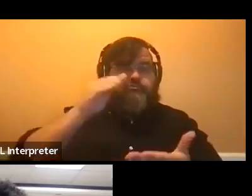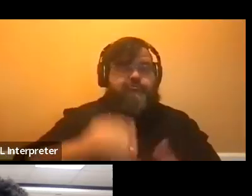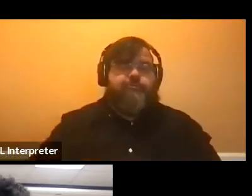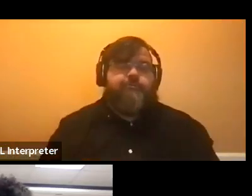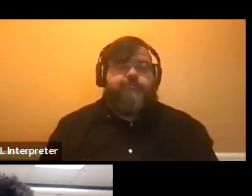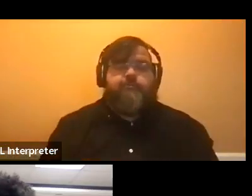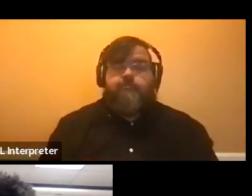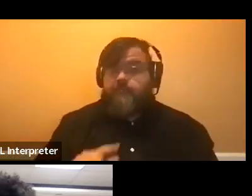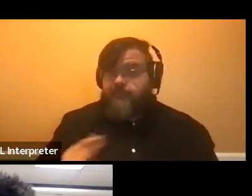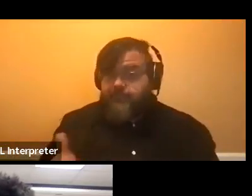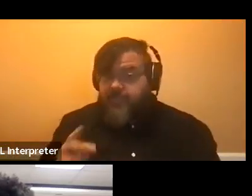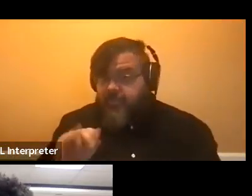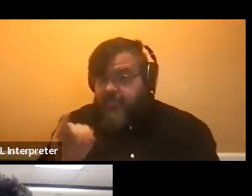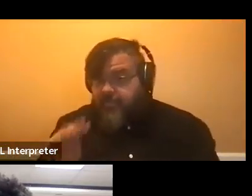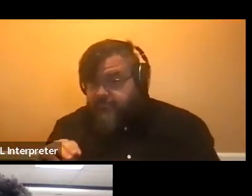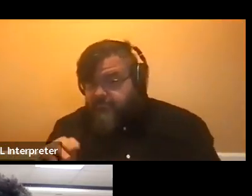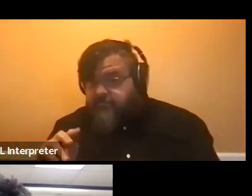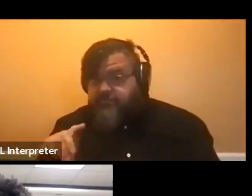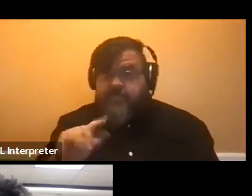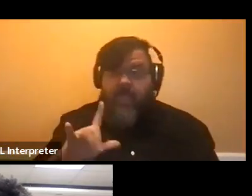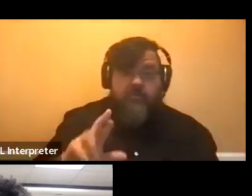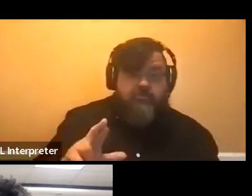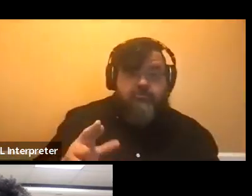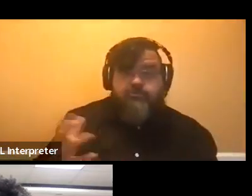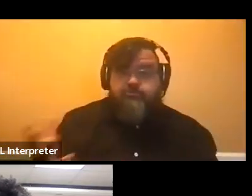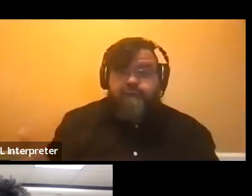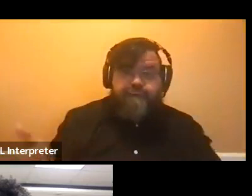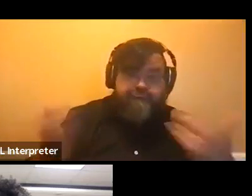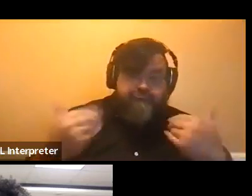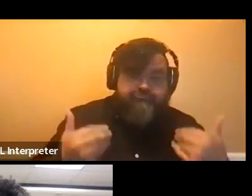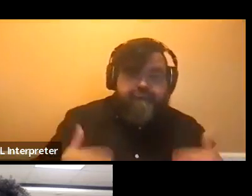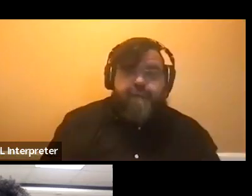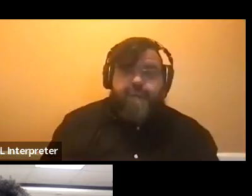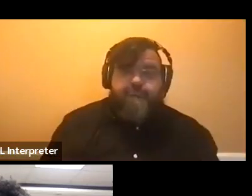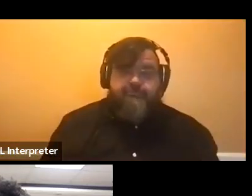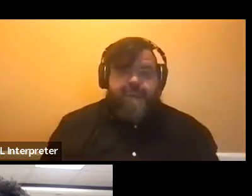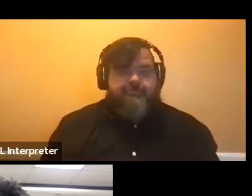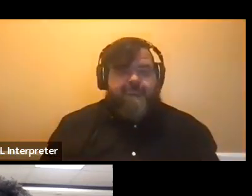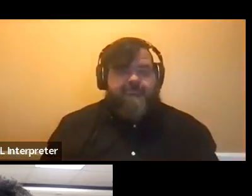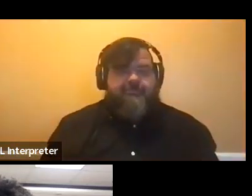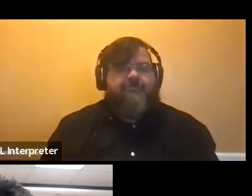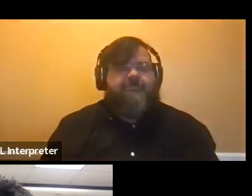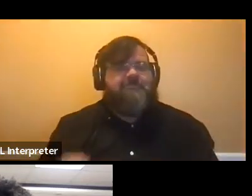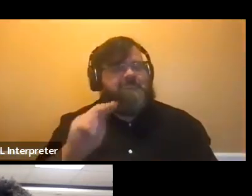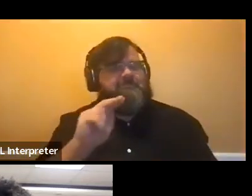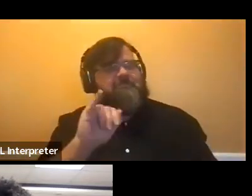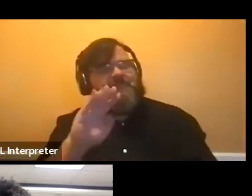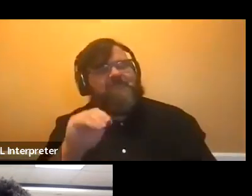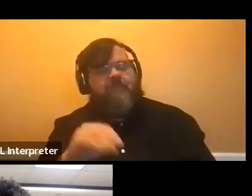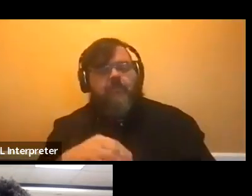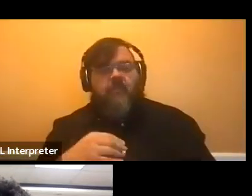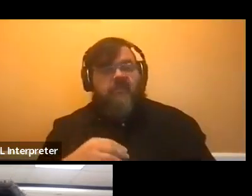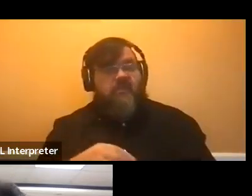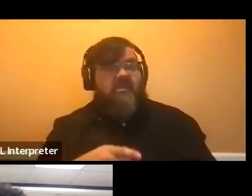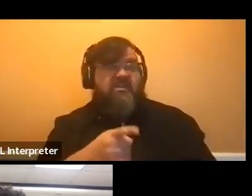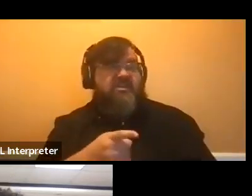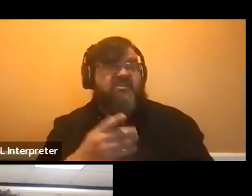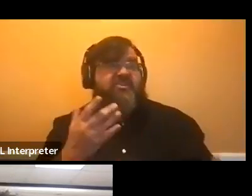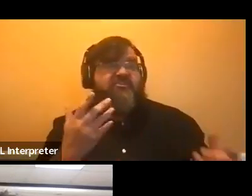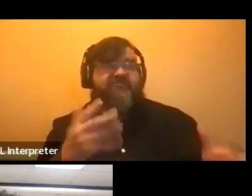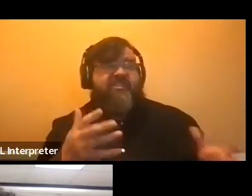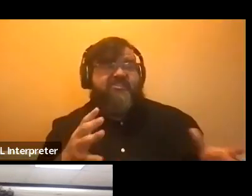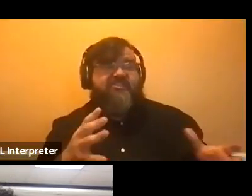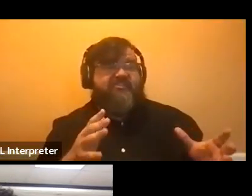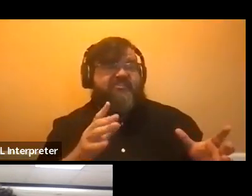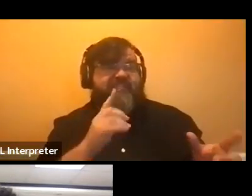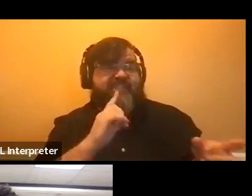Nim, Taylor, what would you say about your courses? Open it up to the students. I can, I mean, you kind of stole the words out of my mouth, but